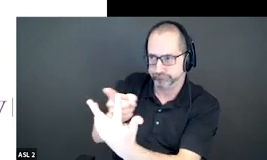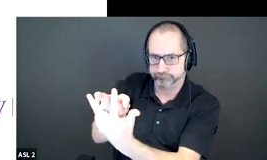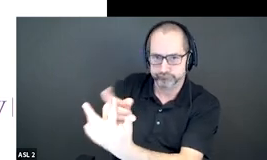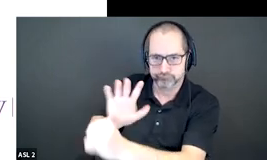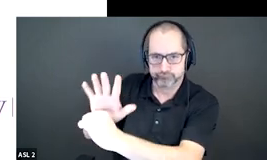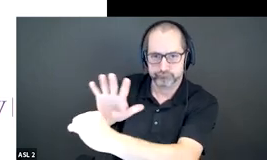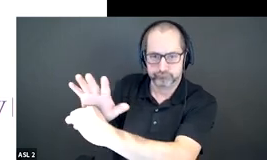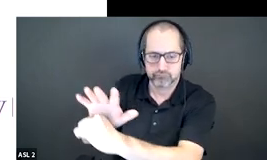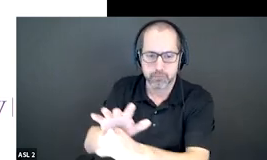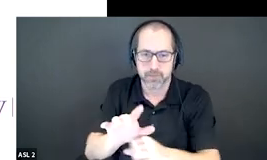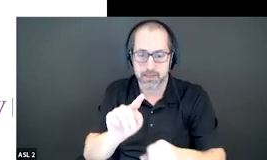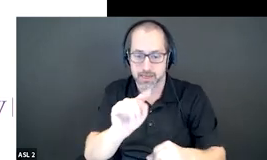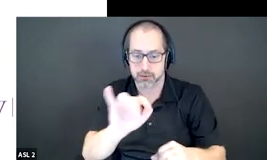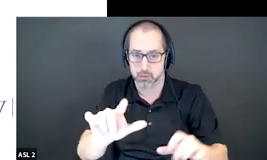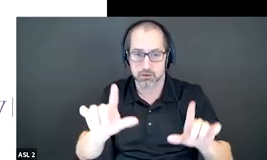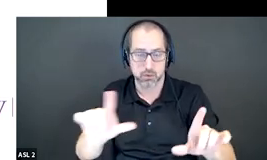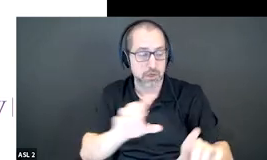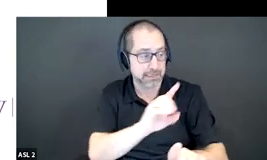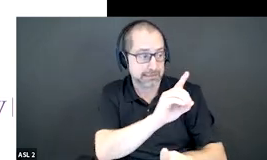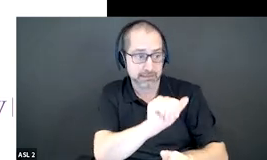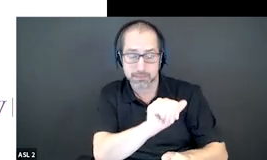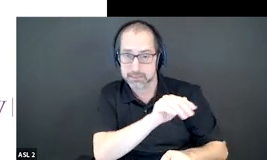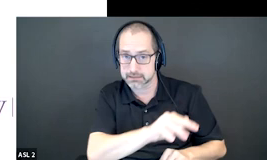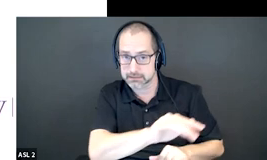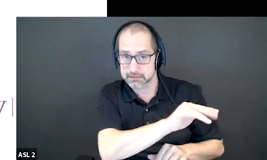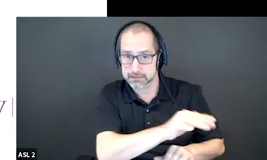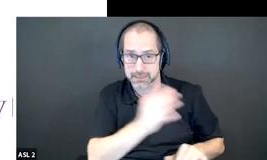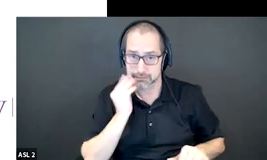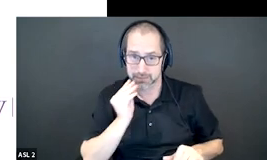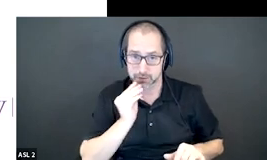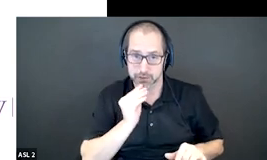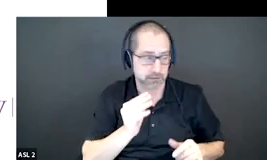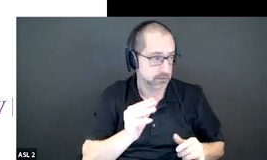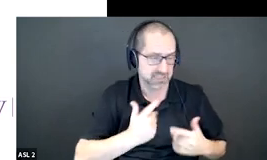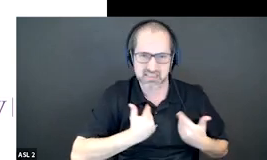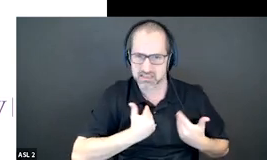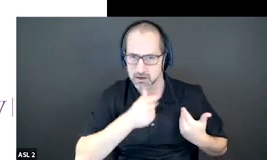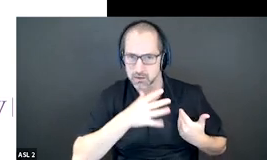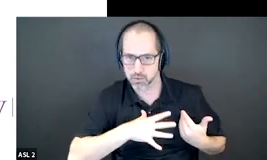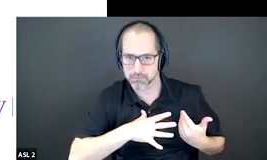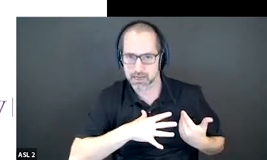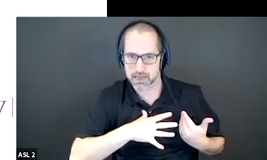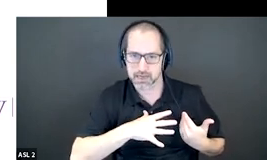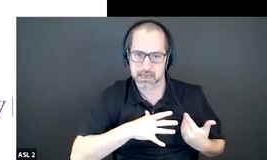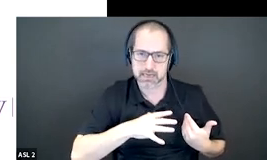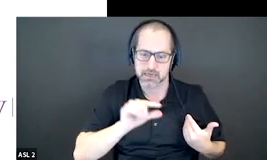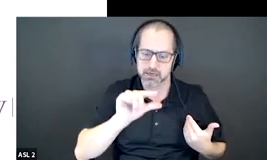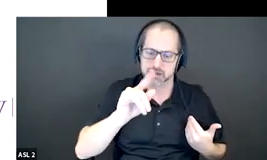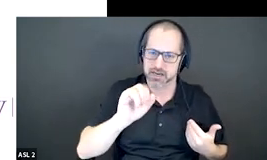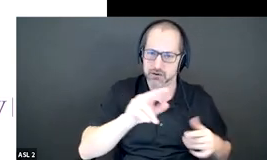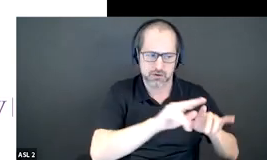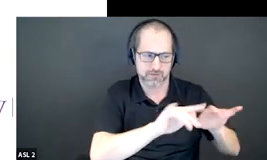the the the disabilities the the experience of these young women and gender diverse youth with disabilities